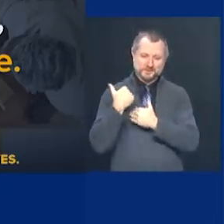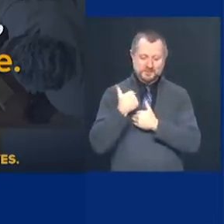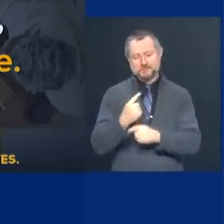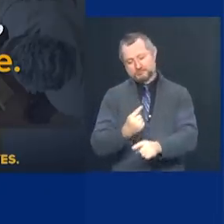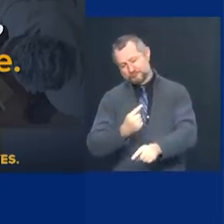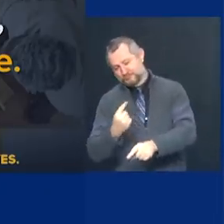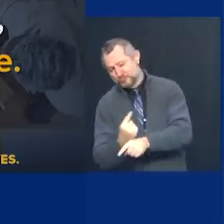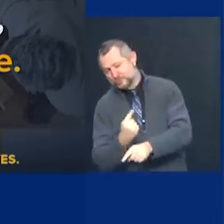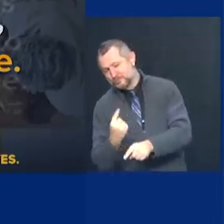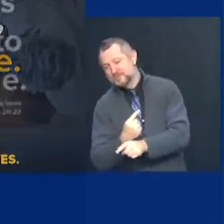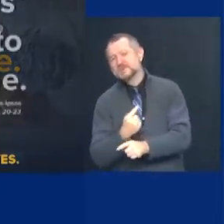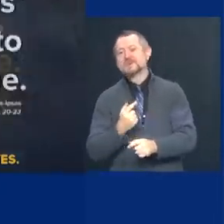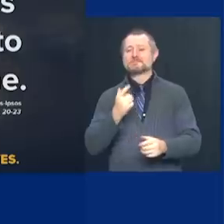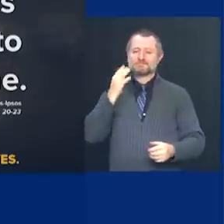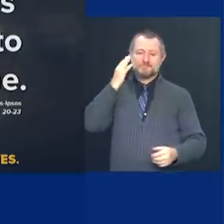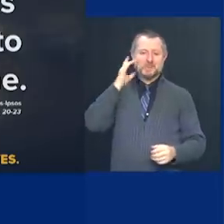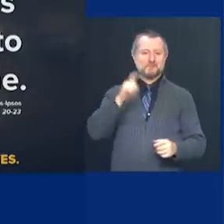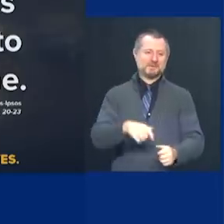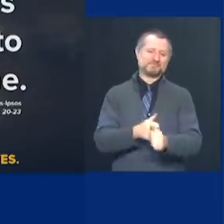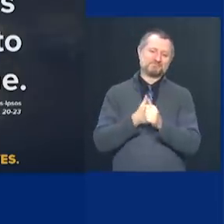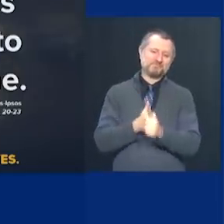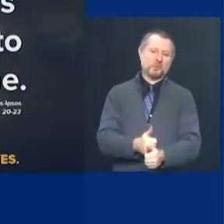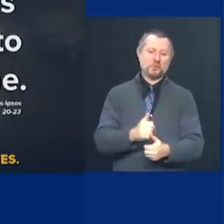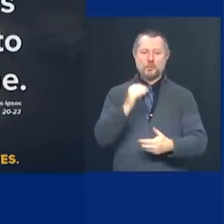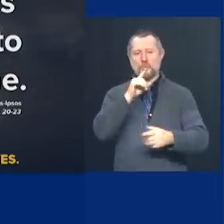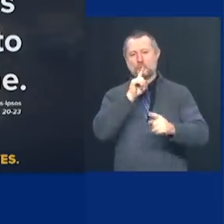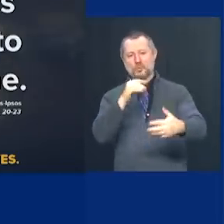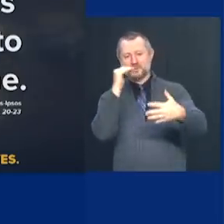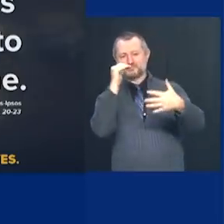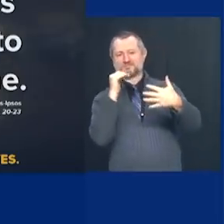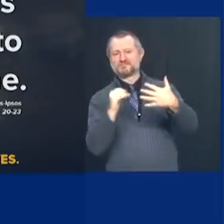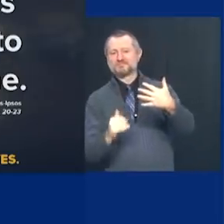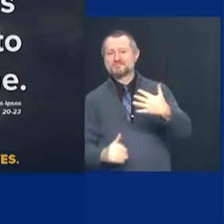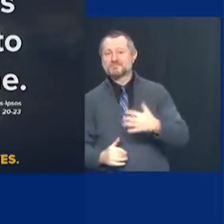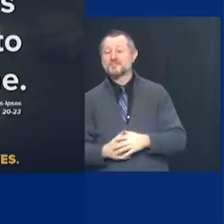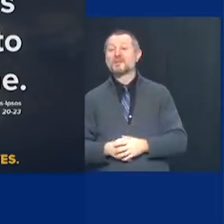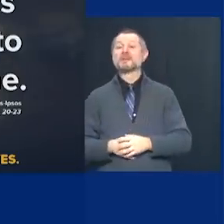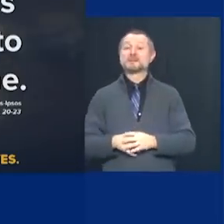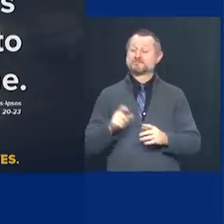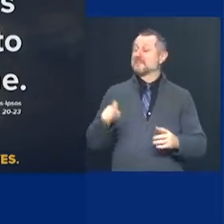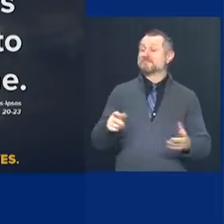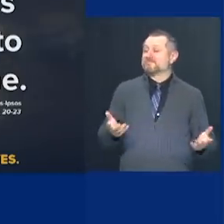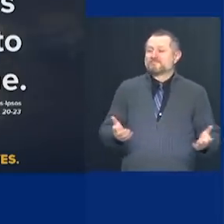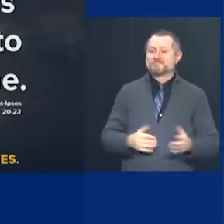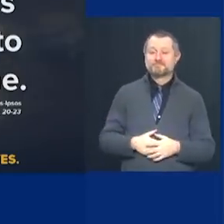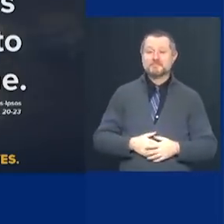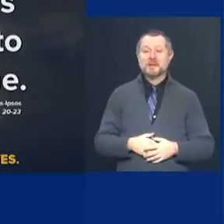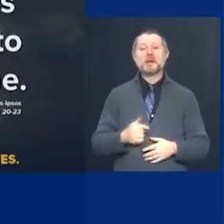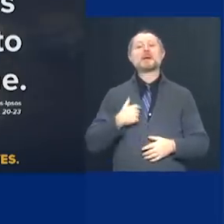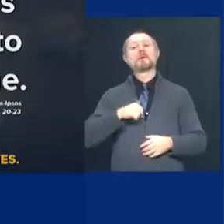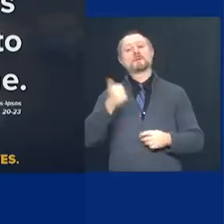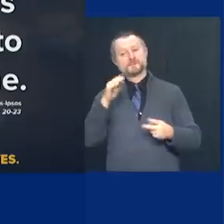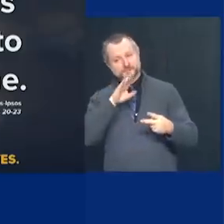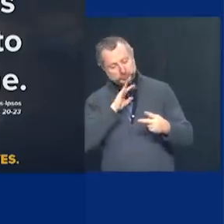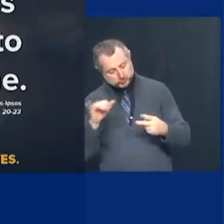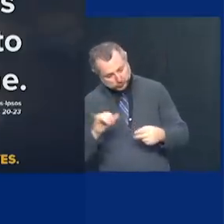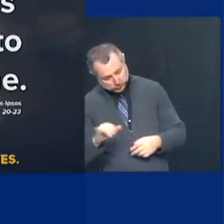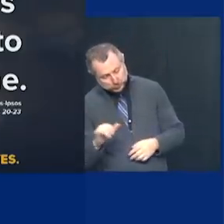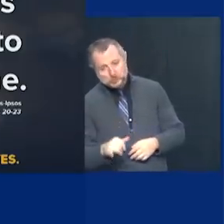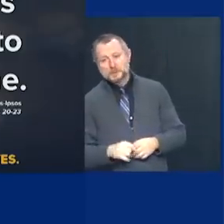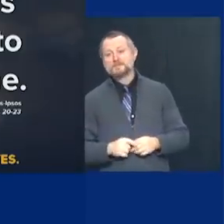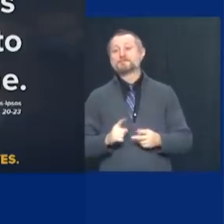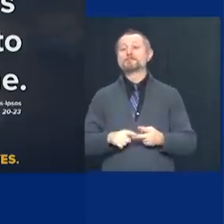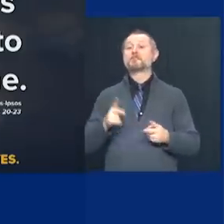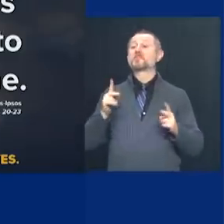compliance is a major issue for us here. Uh, I'm also frustrated that we see, uh,